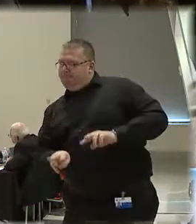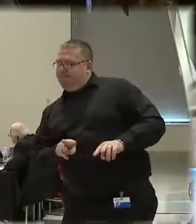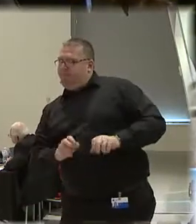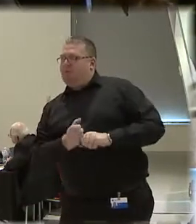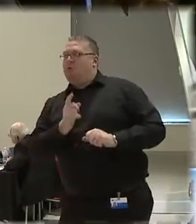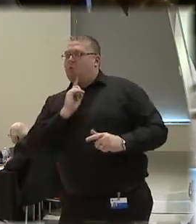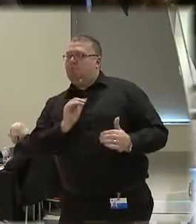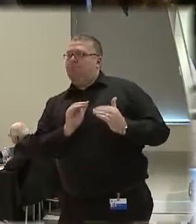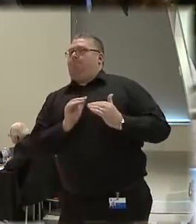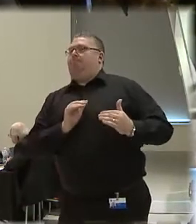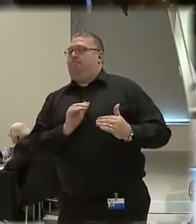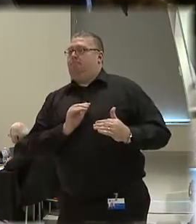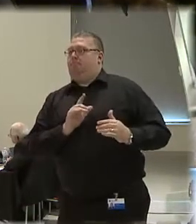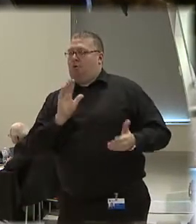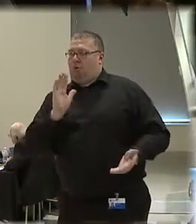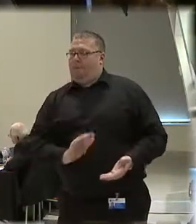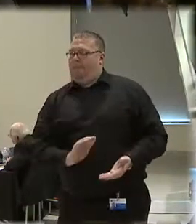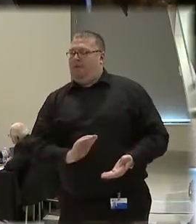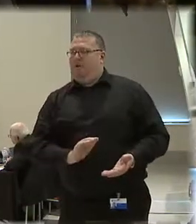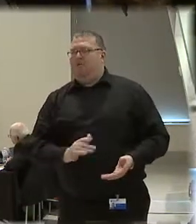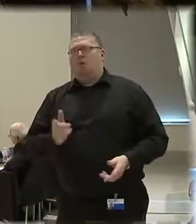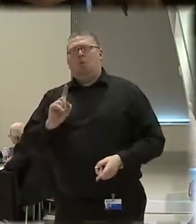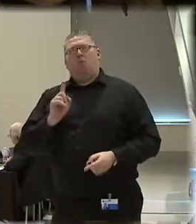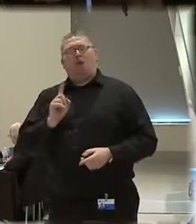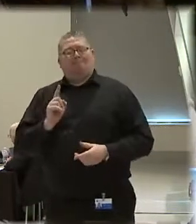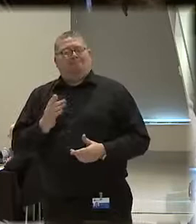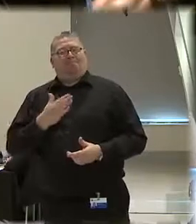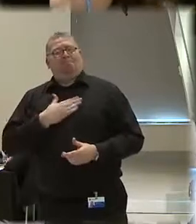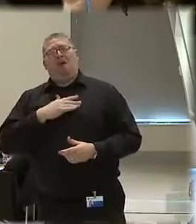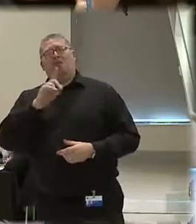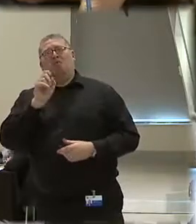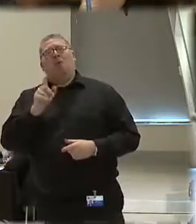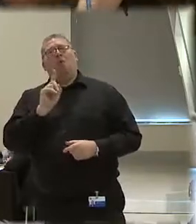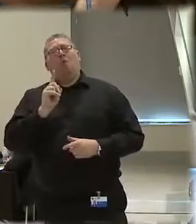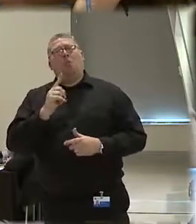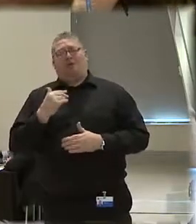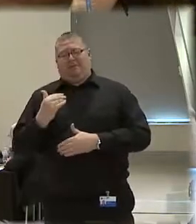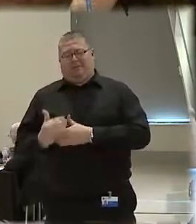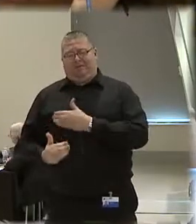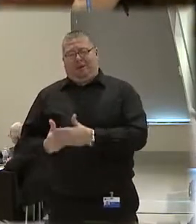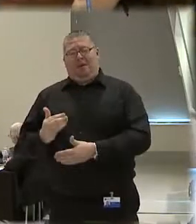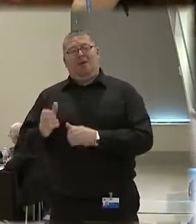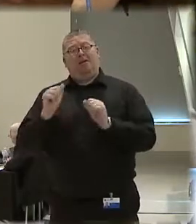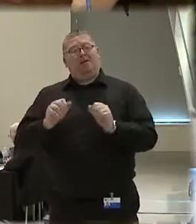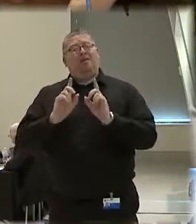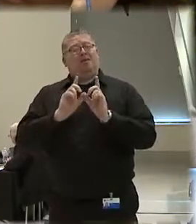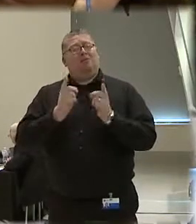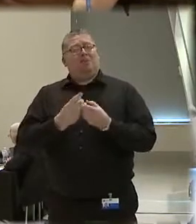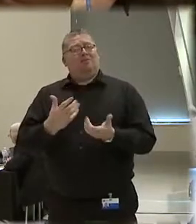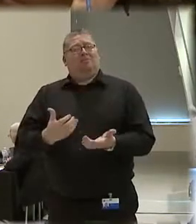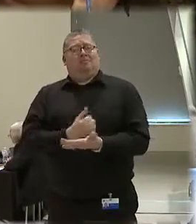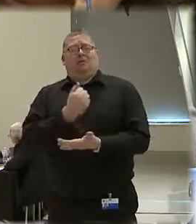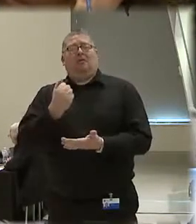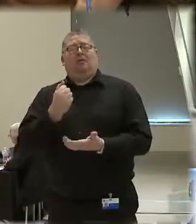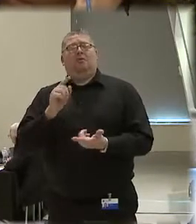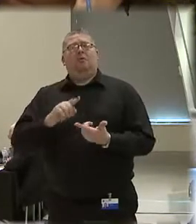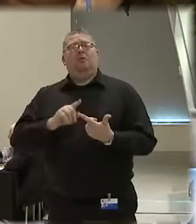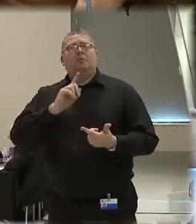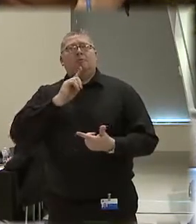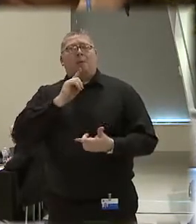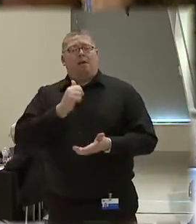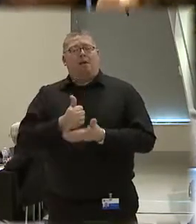what steps, I guess my question is what steps can departments take to